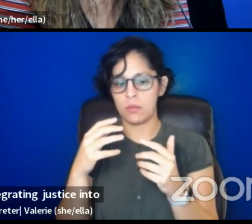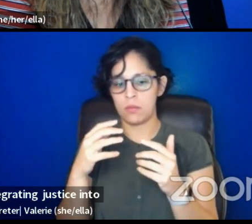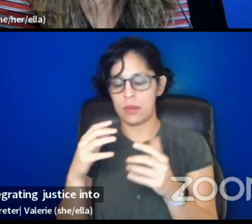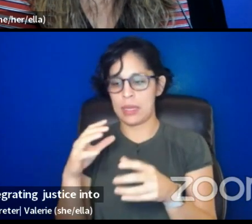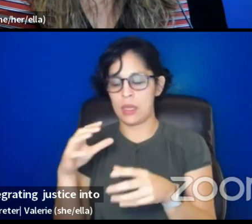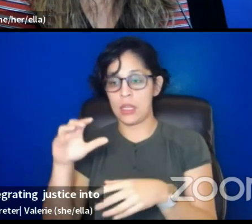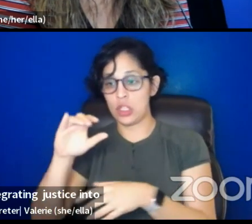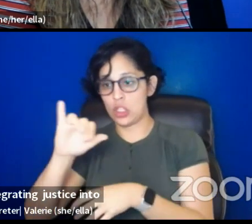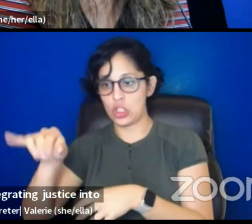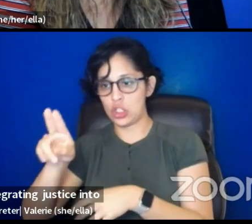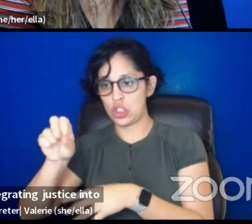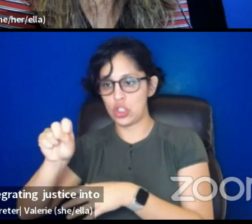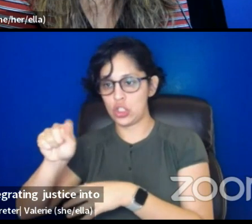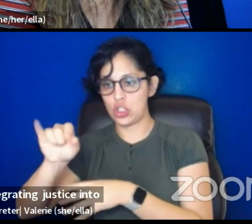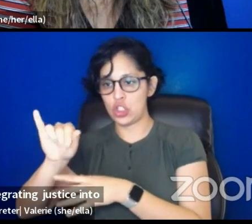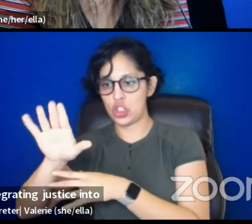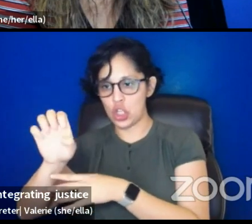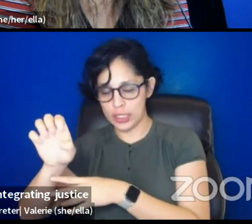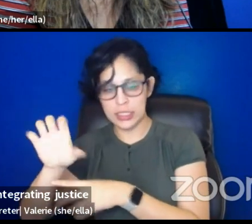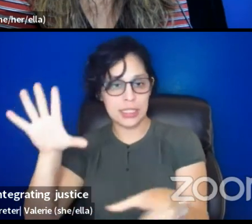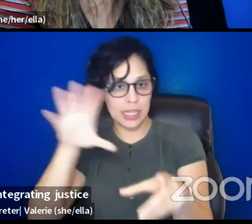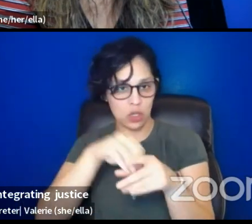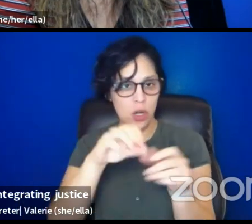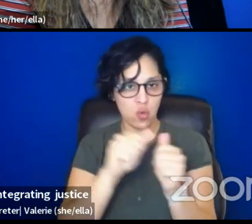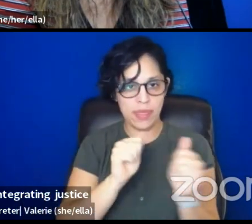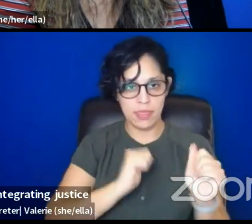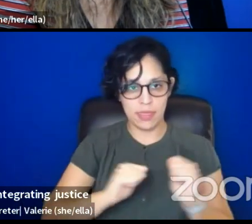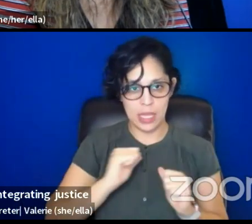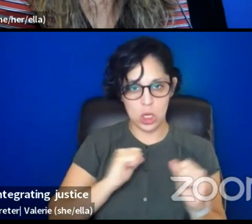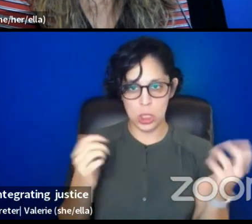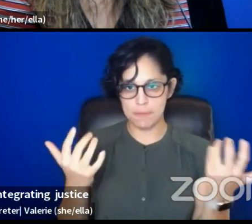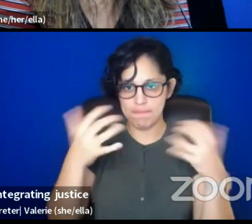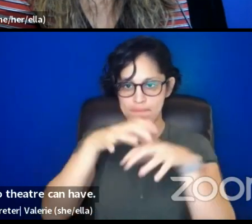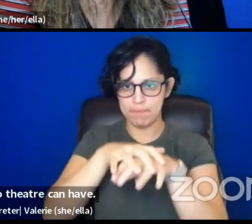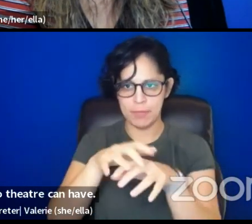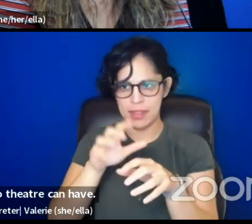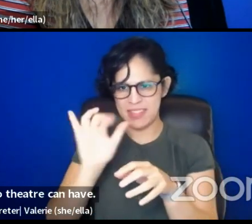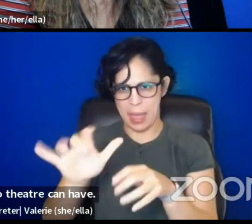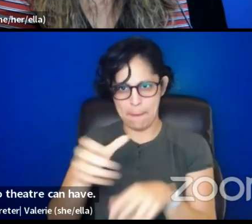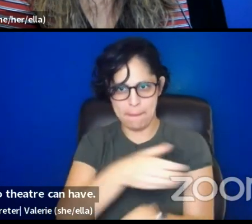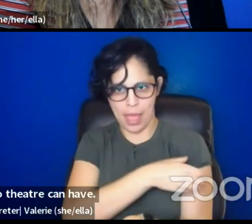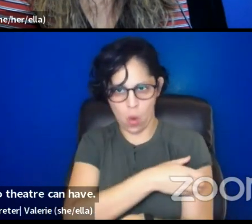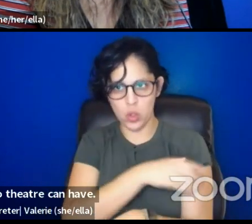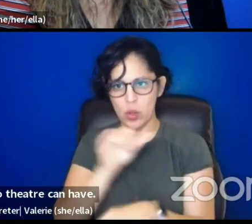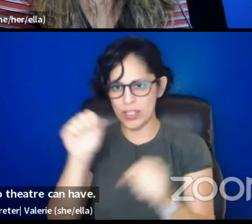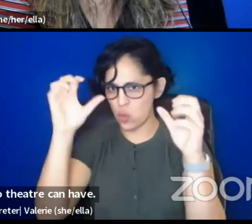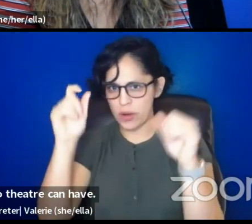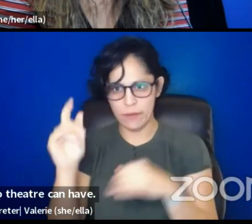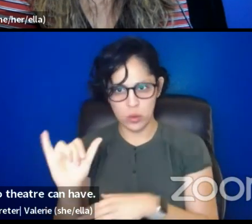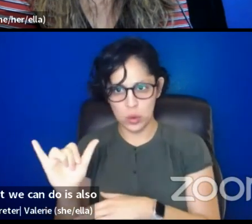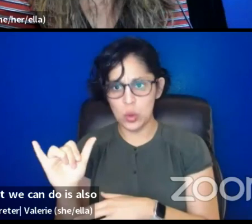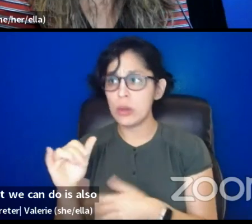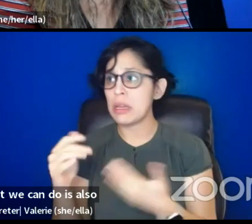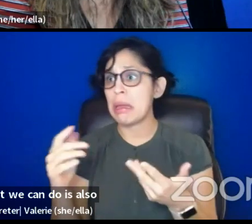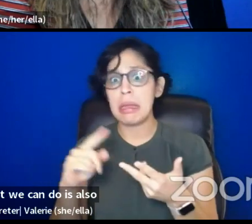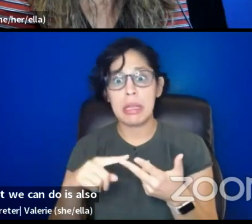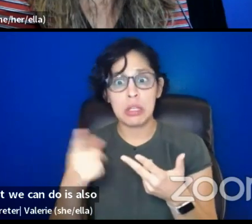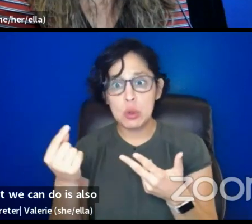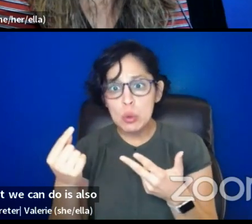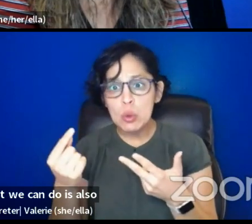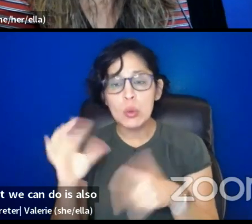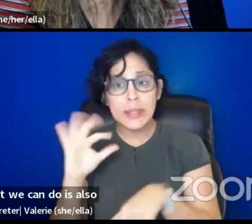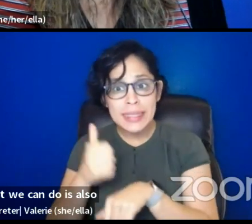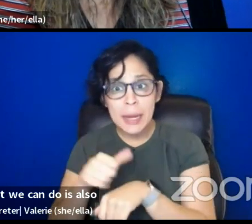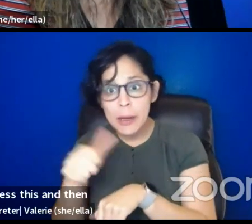theater and caregiver support into theater can have, so that's wonderful as well, and what we can do is also set up another call so you can process